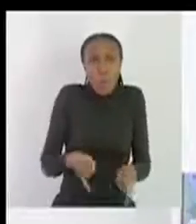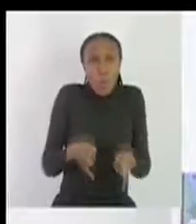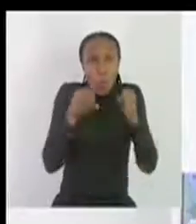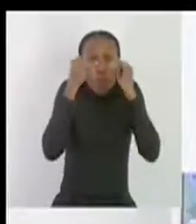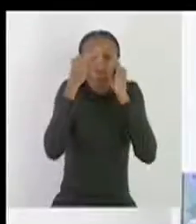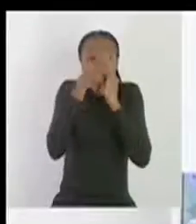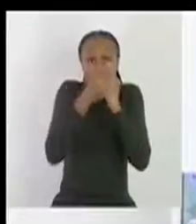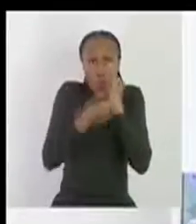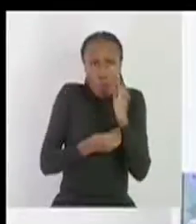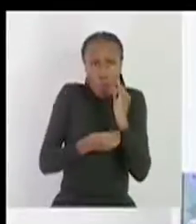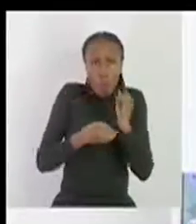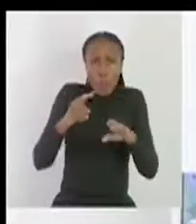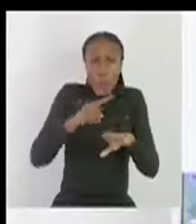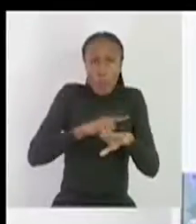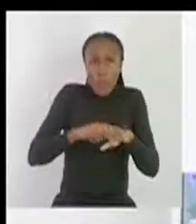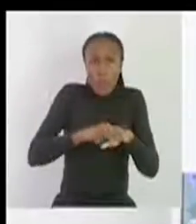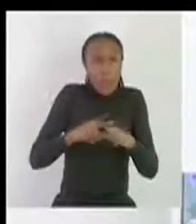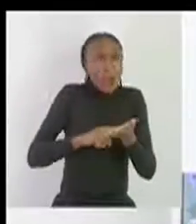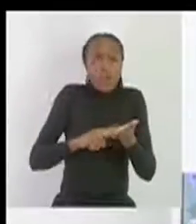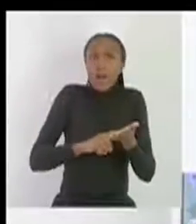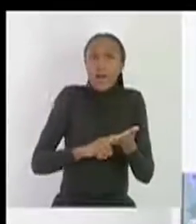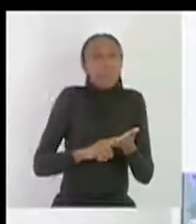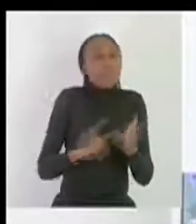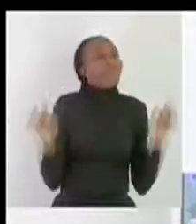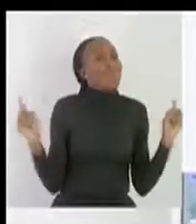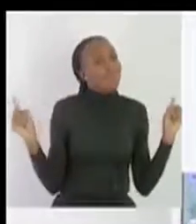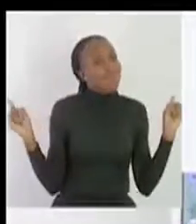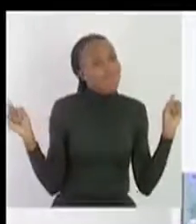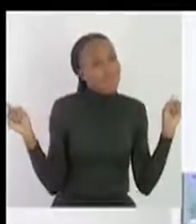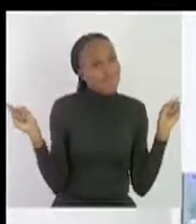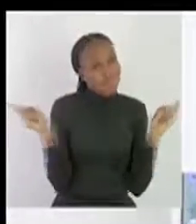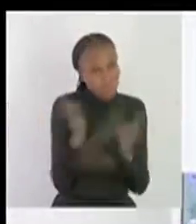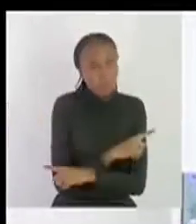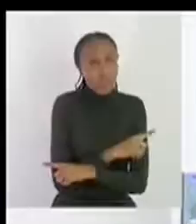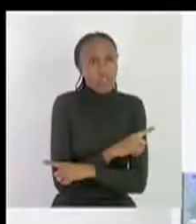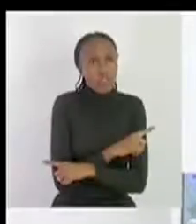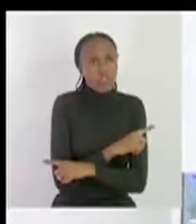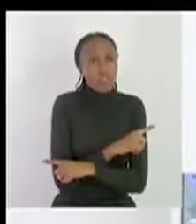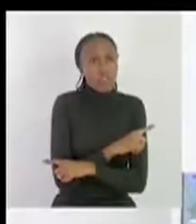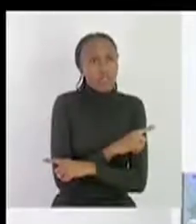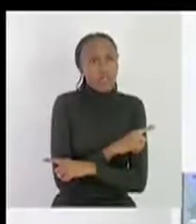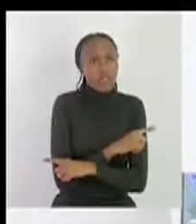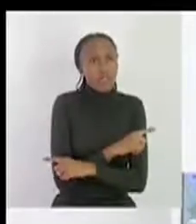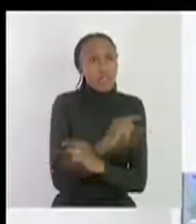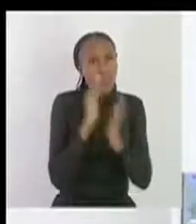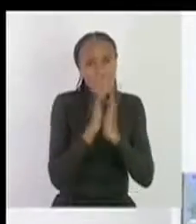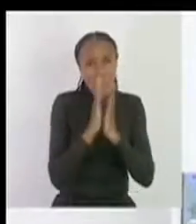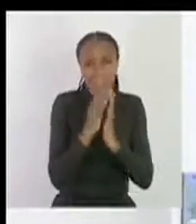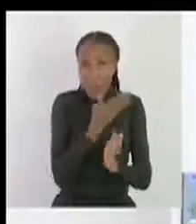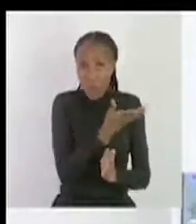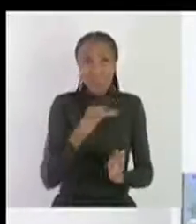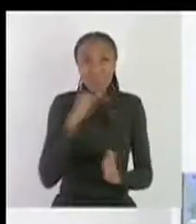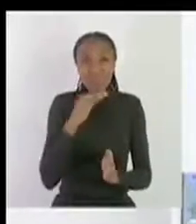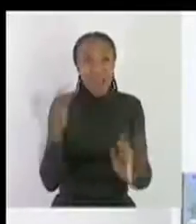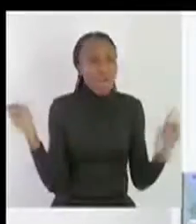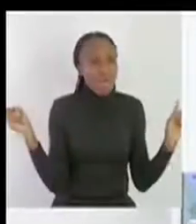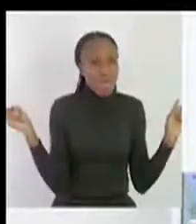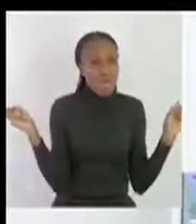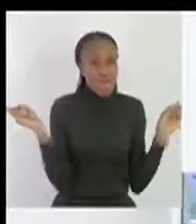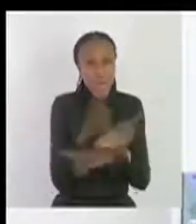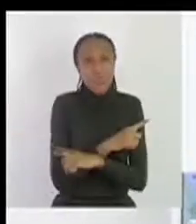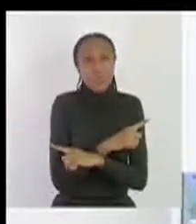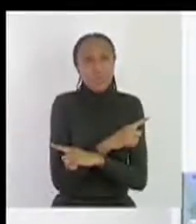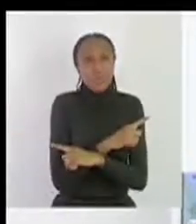then their skins are lighter and then we say that all those ones are are made okay